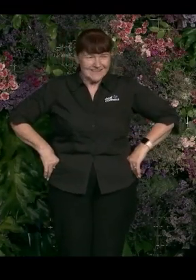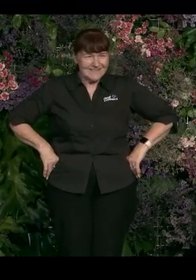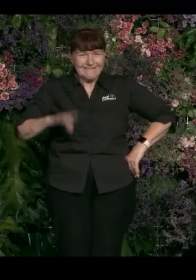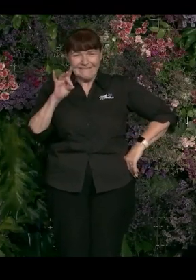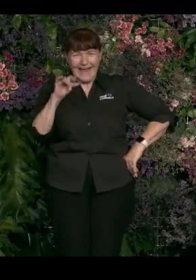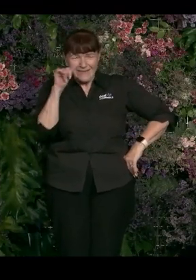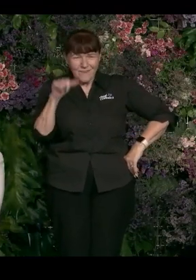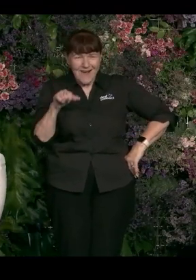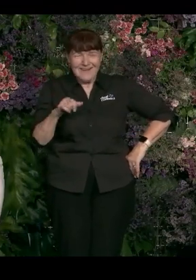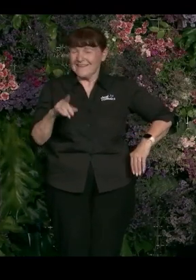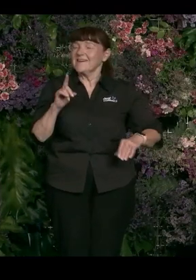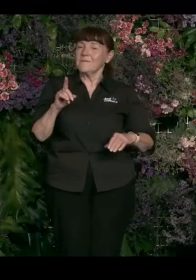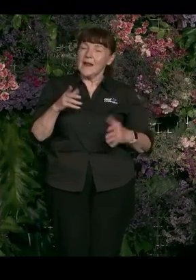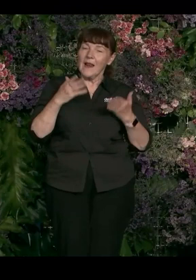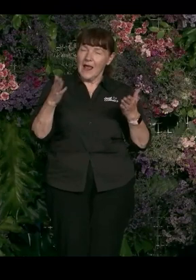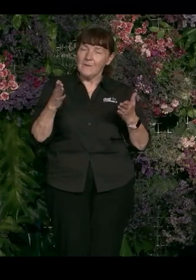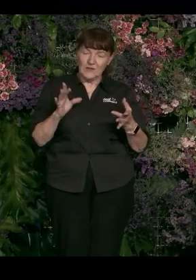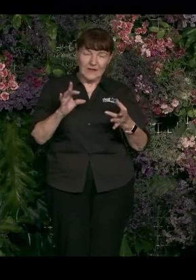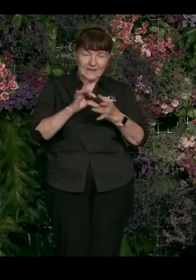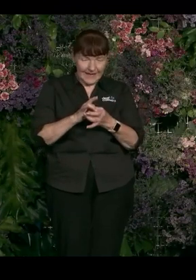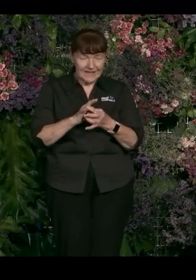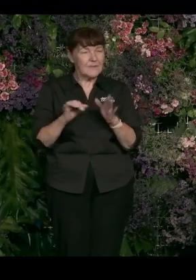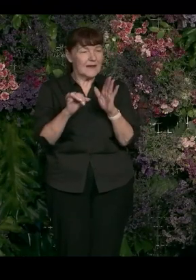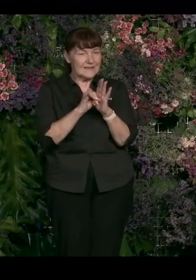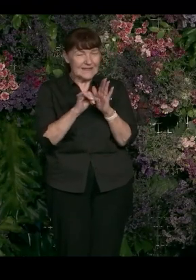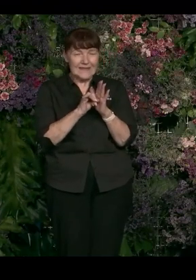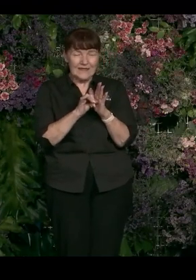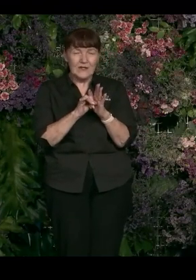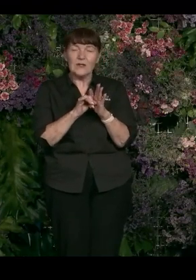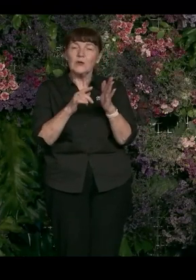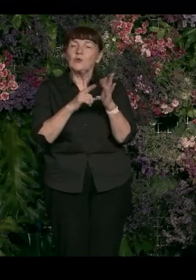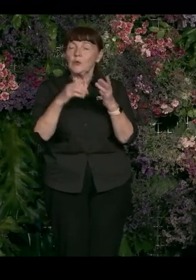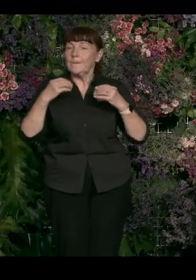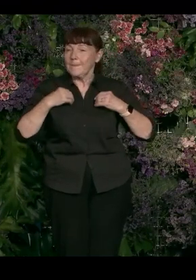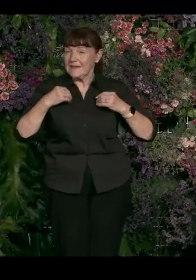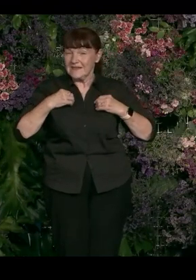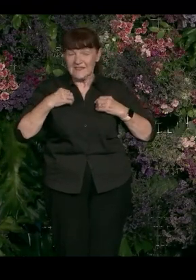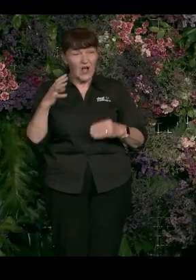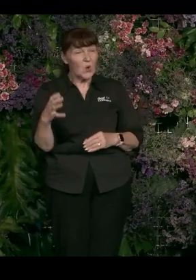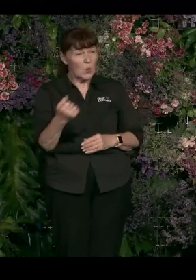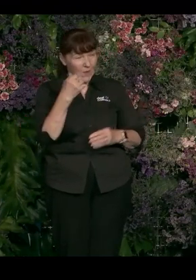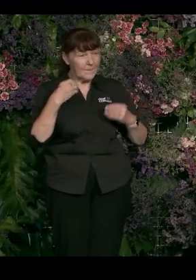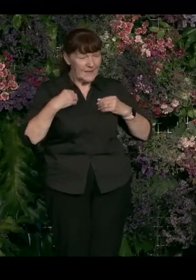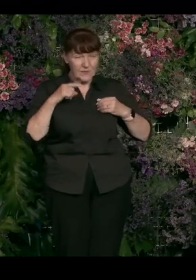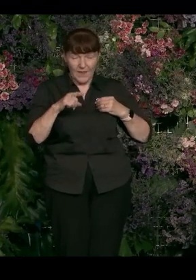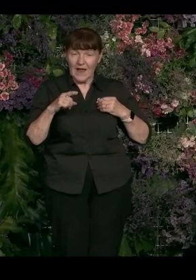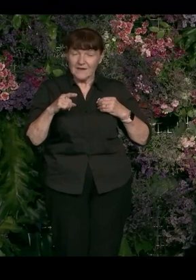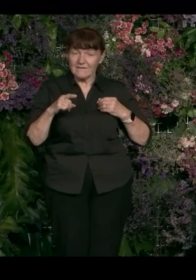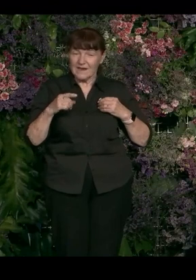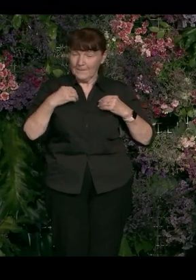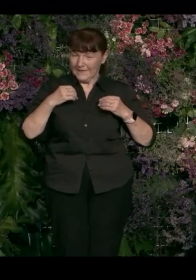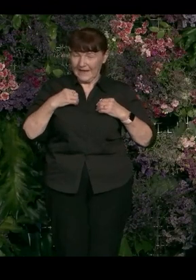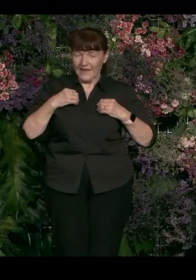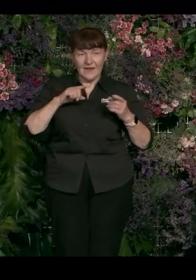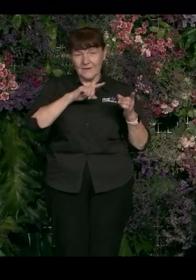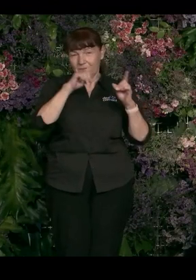But what it allowed me to do was connect my orientation and my identity to business, and I was able to win business for that company. And I switched sides of the world in